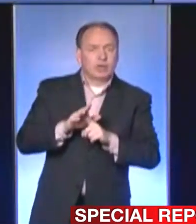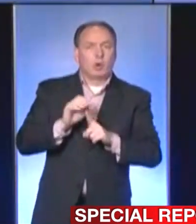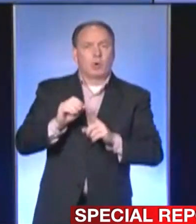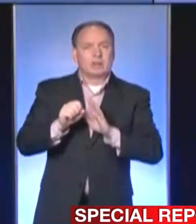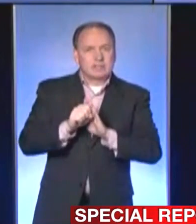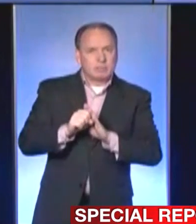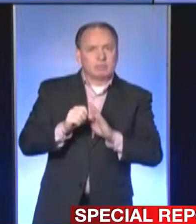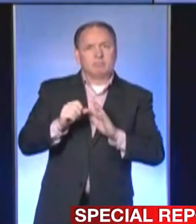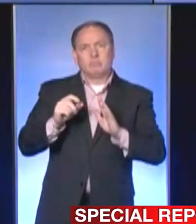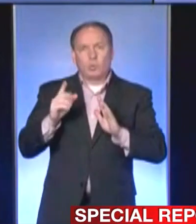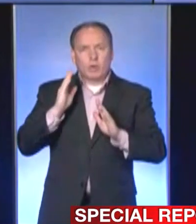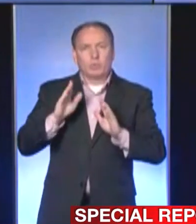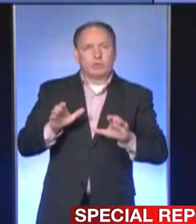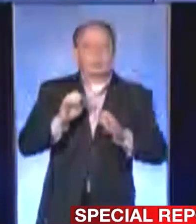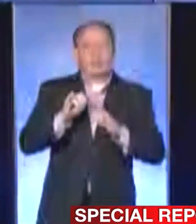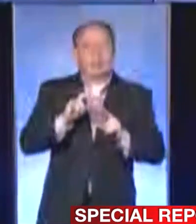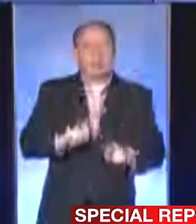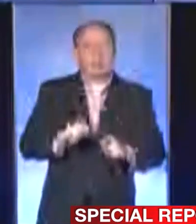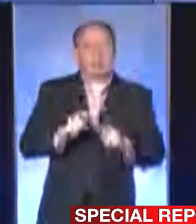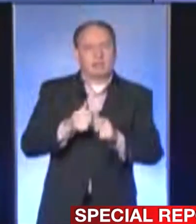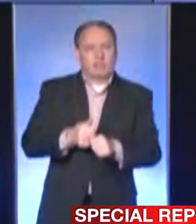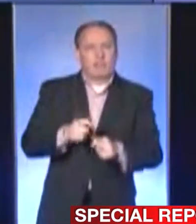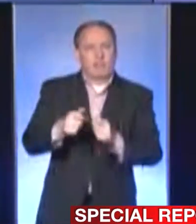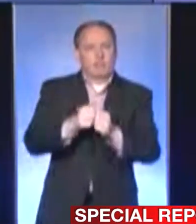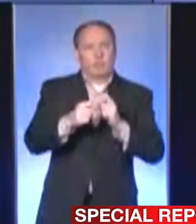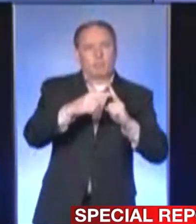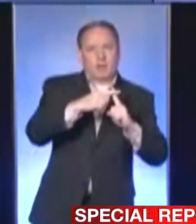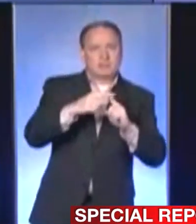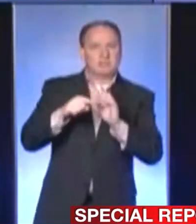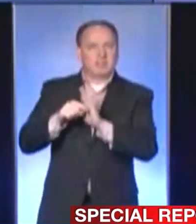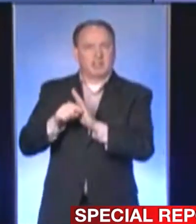we will do that test and follow up with you, positive or negative.